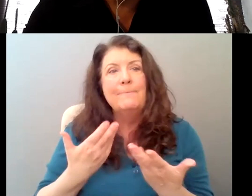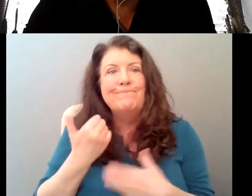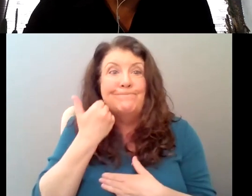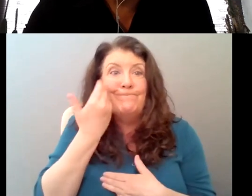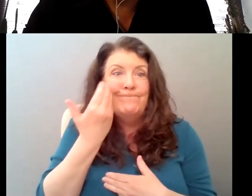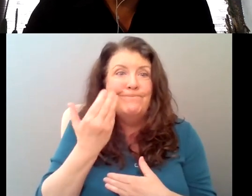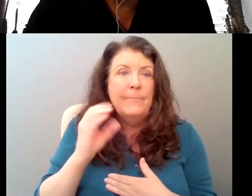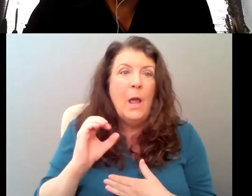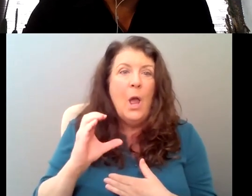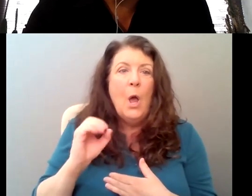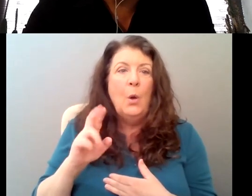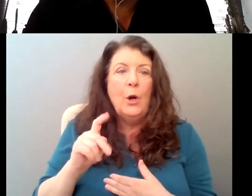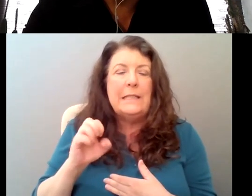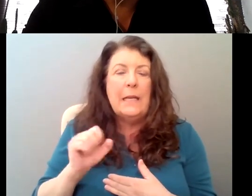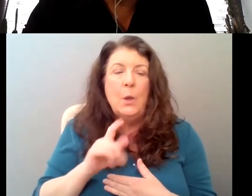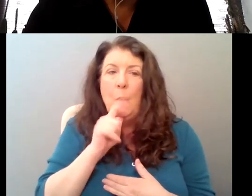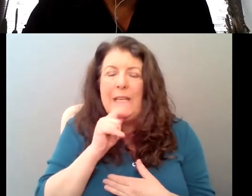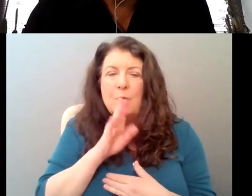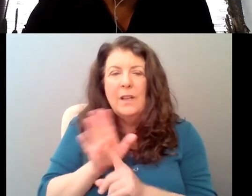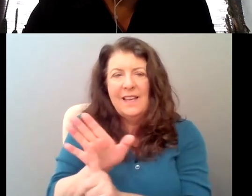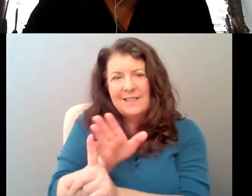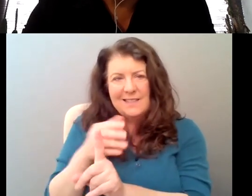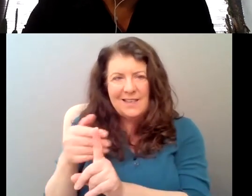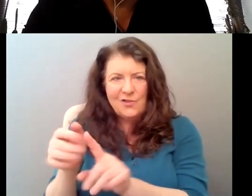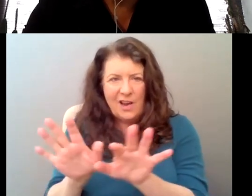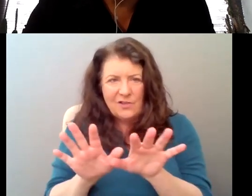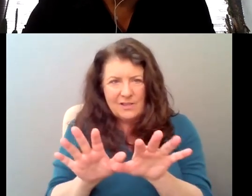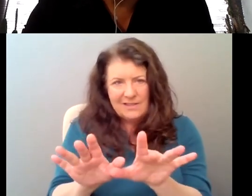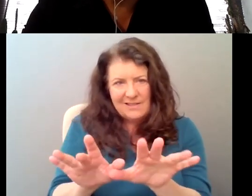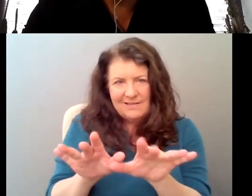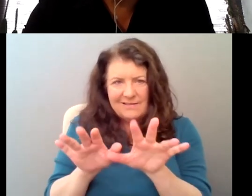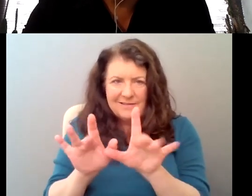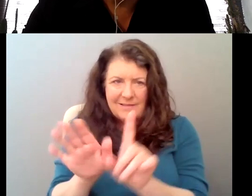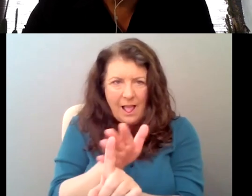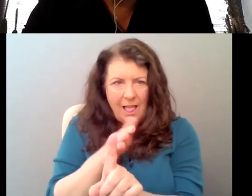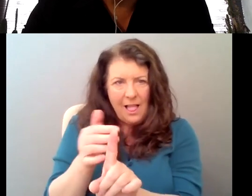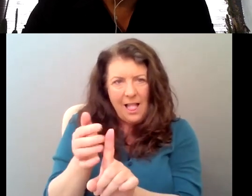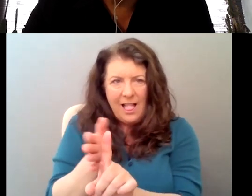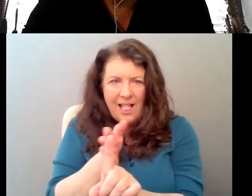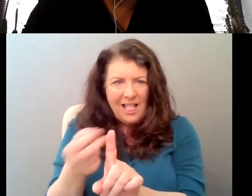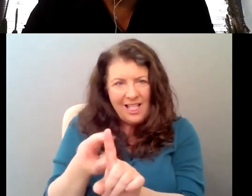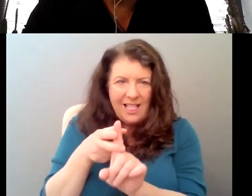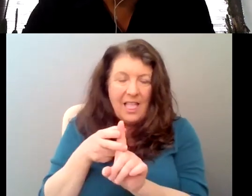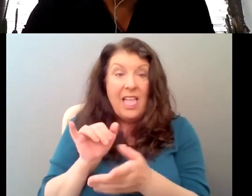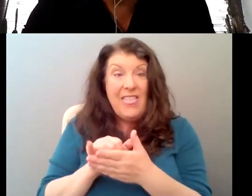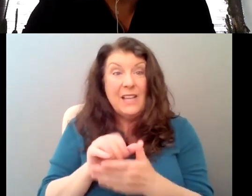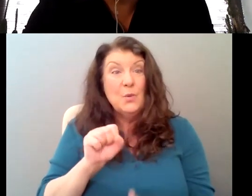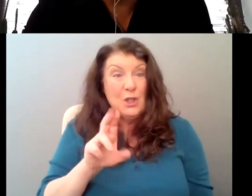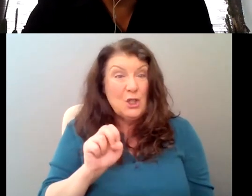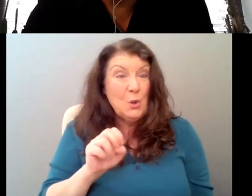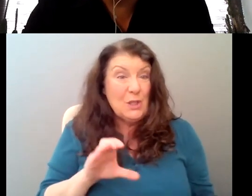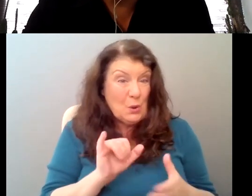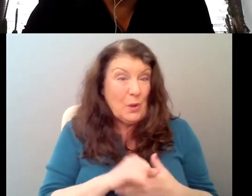what Sue is really being in the season, but what she has kind of gaslit Emily into thinking that she is, is being to